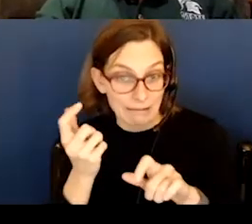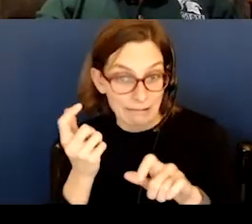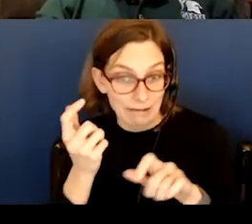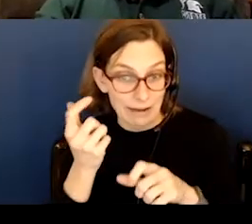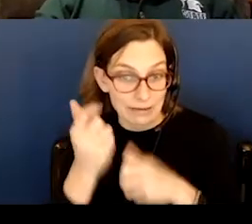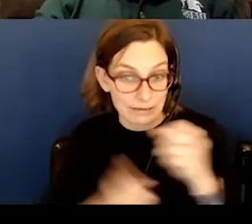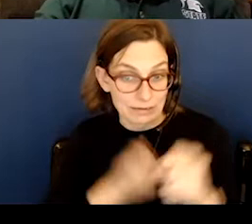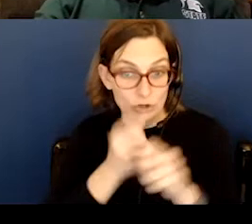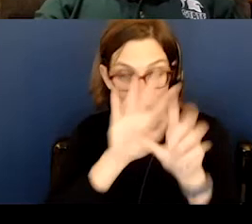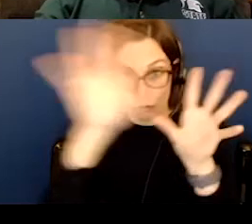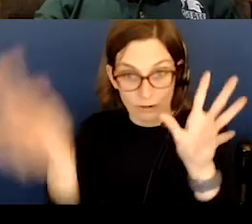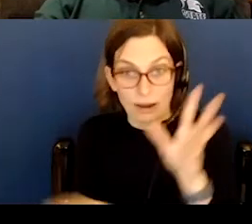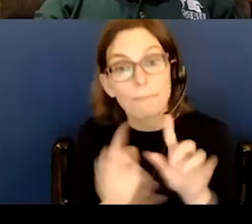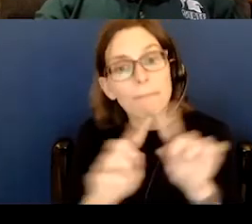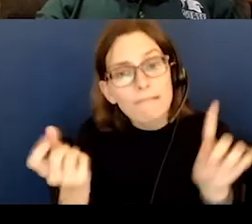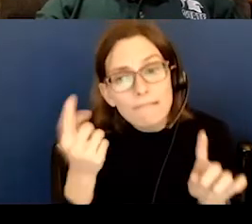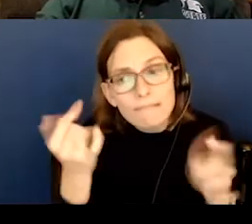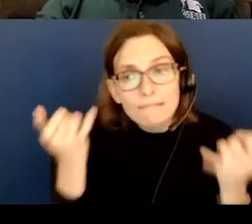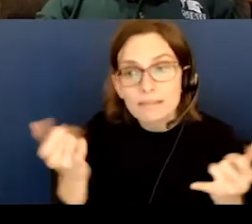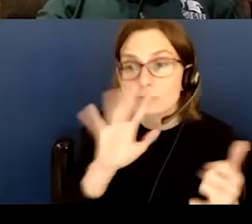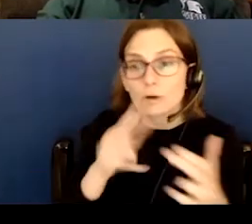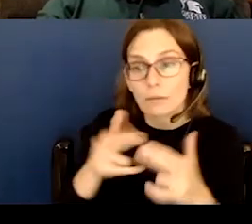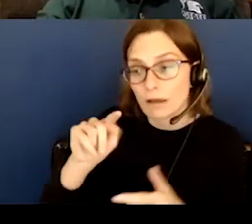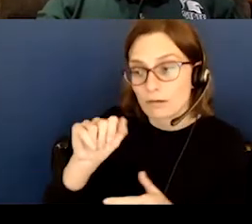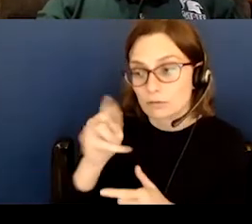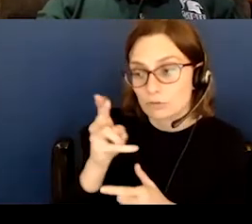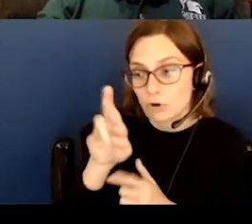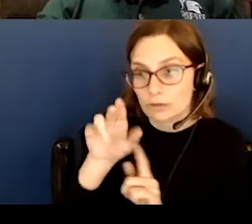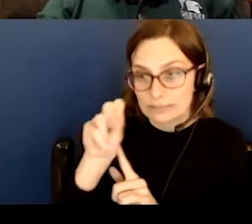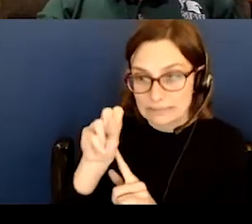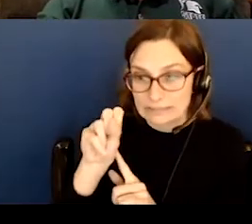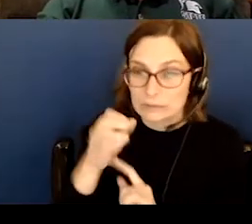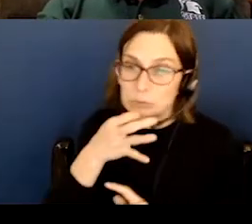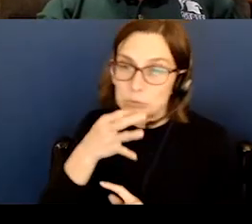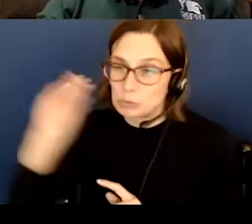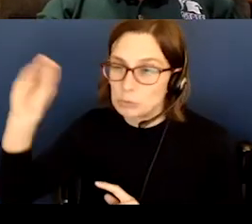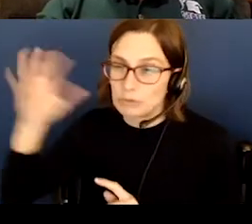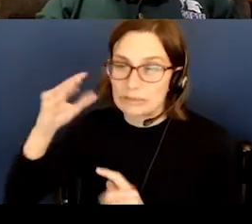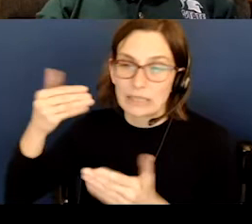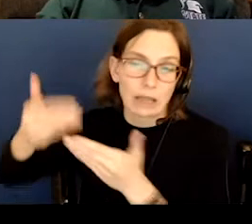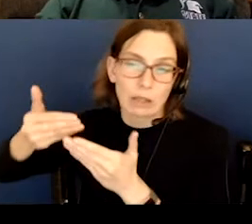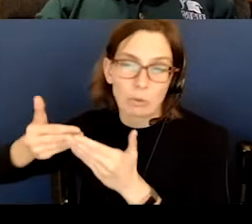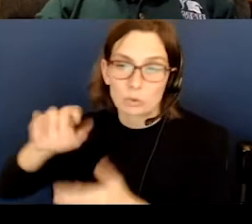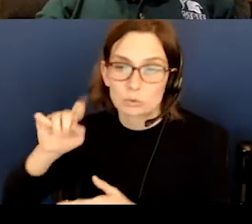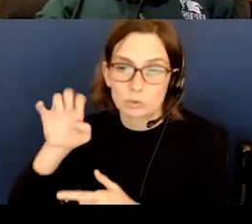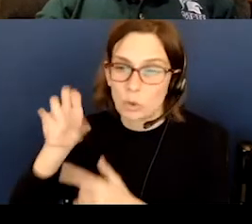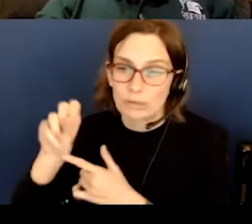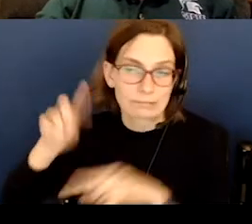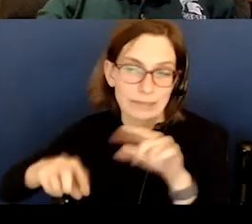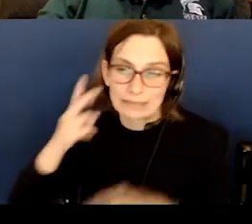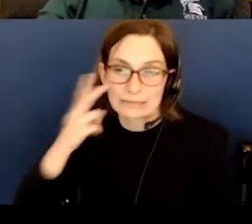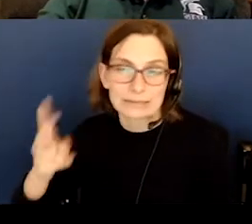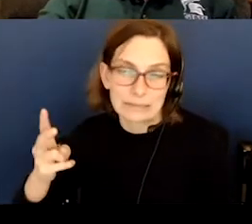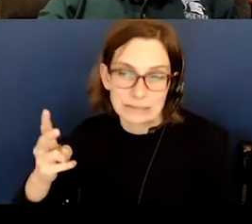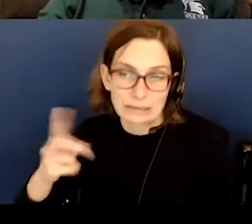them, Taurus, um, in a few months, the sun will be too close to Taurus and we won't be able to see it. And the sun will pass over